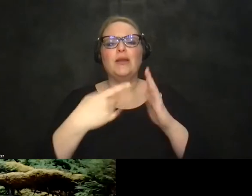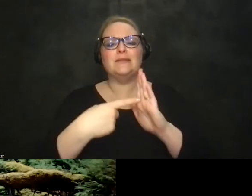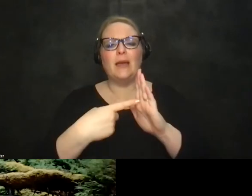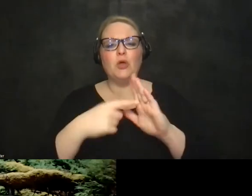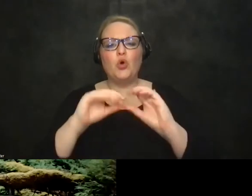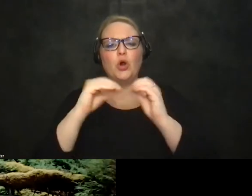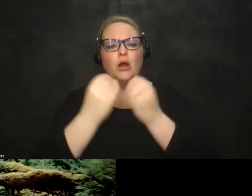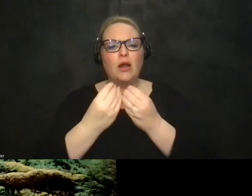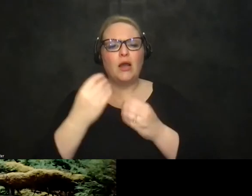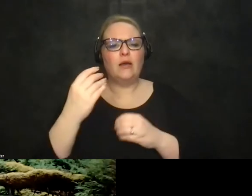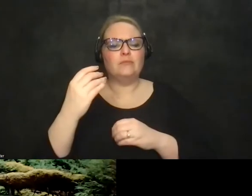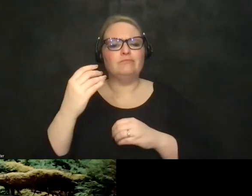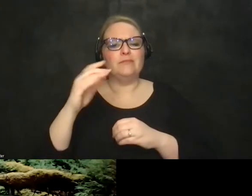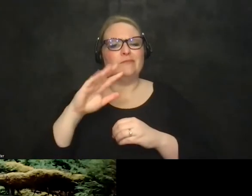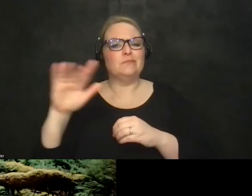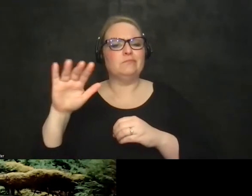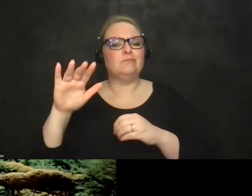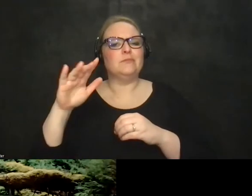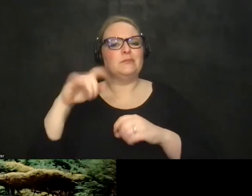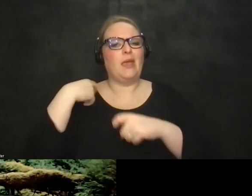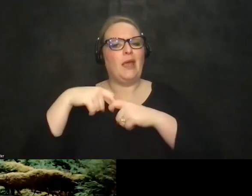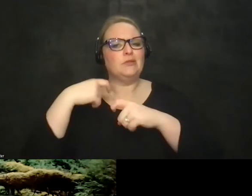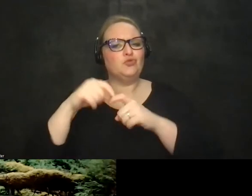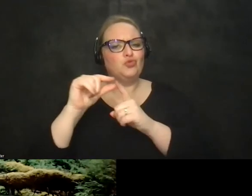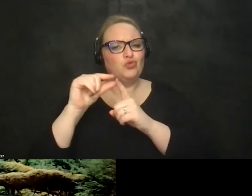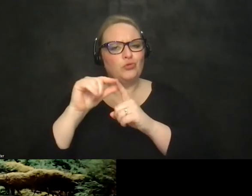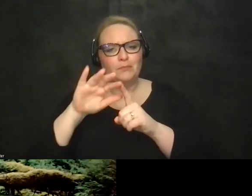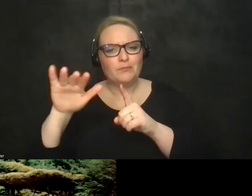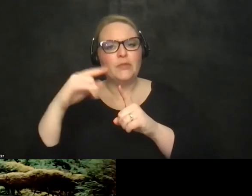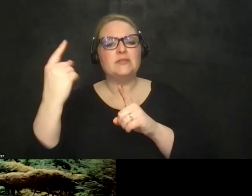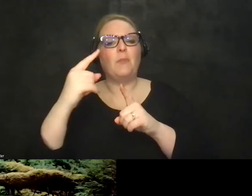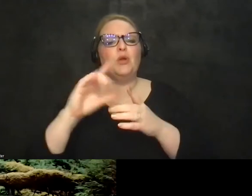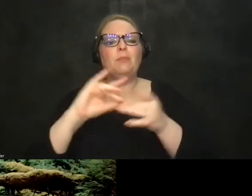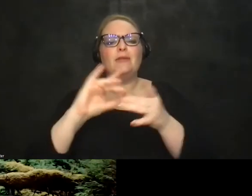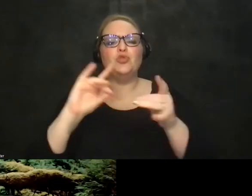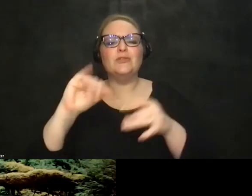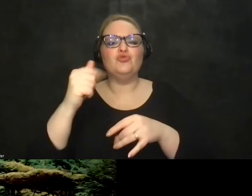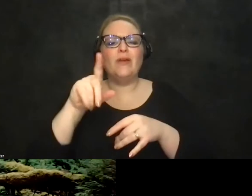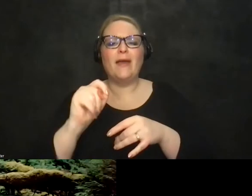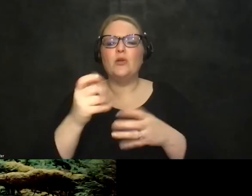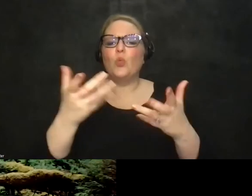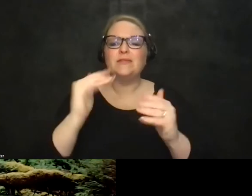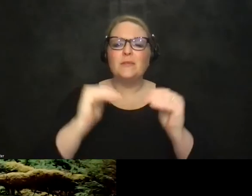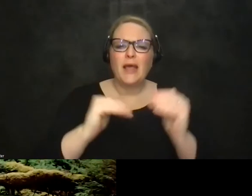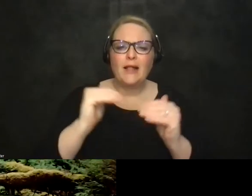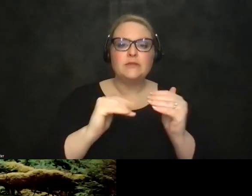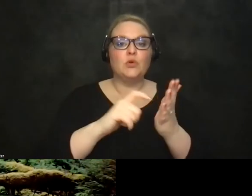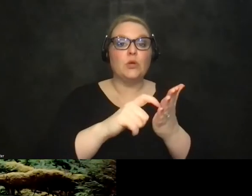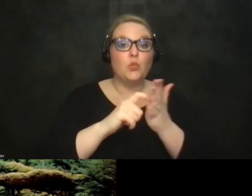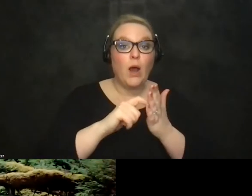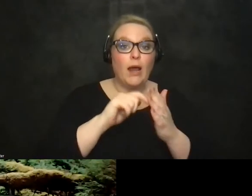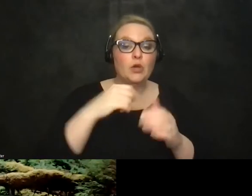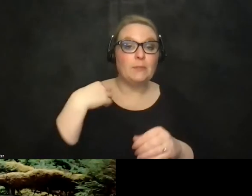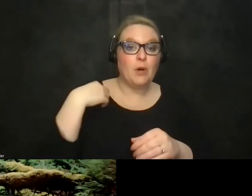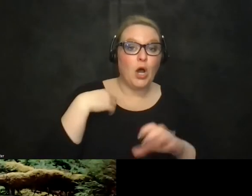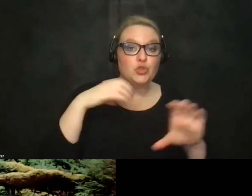called clena inclusion and uh it someone else put in the chat about what's the balance between like requiring employers to do things